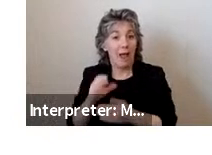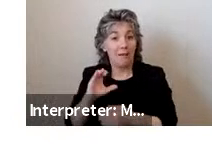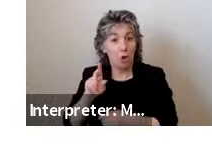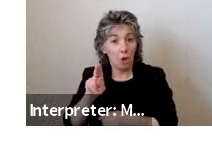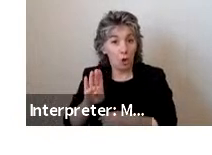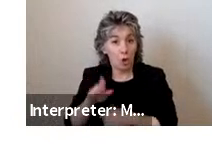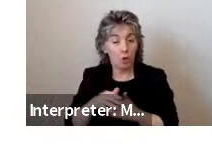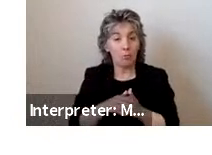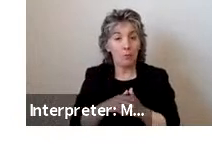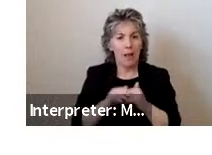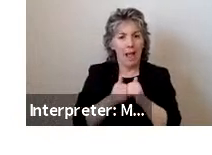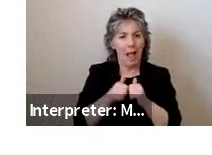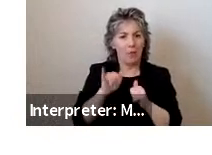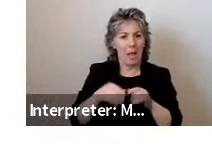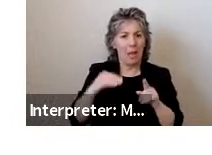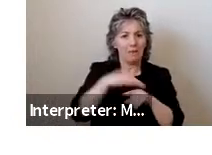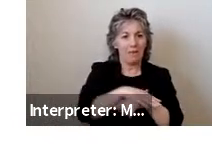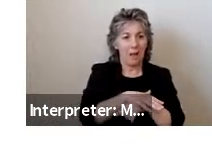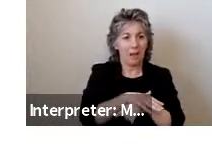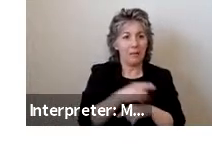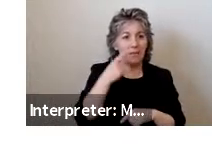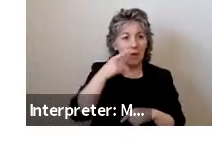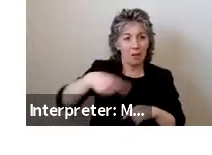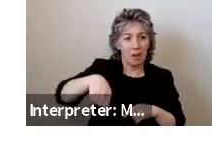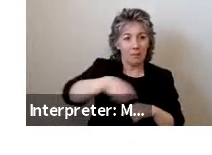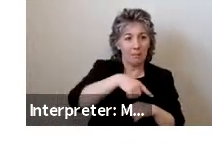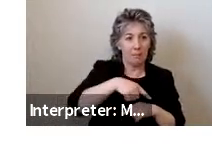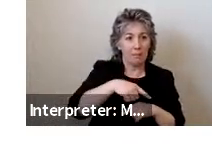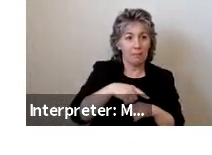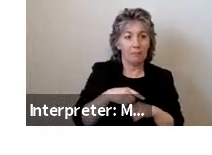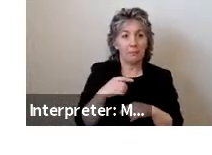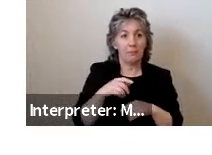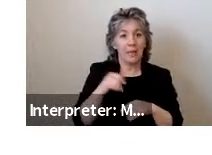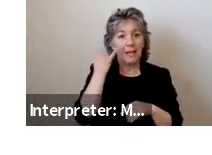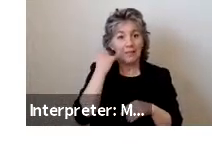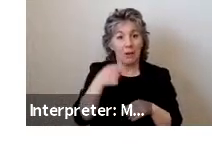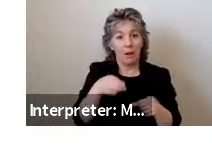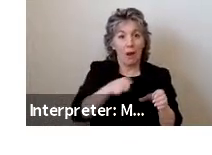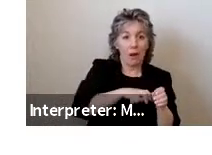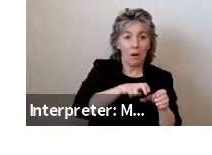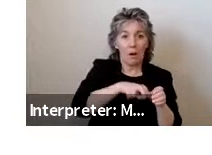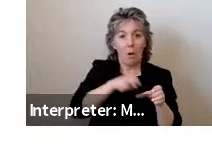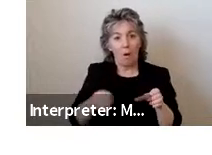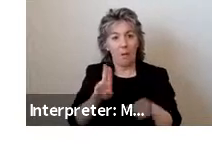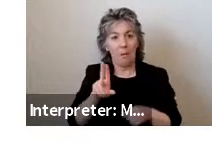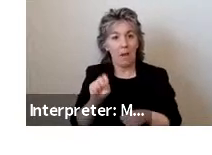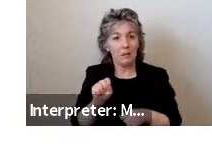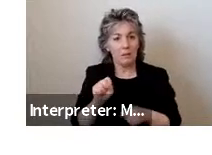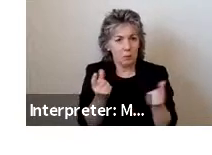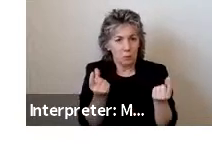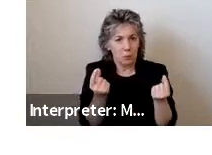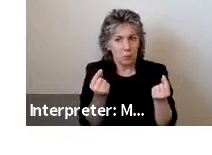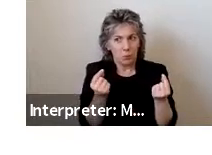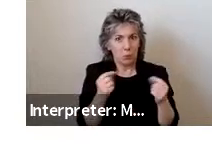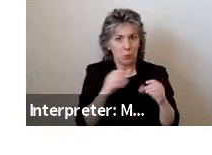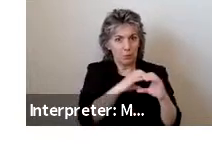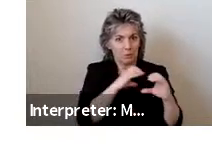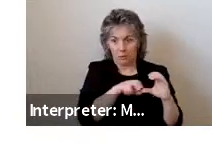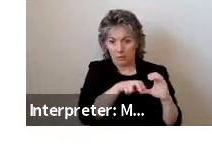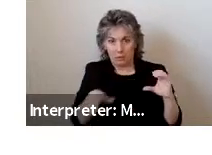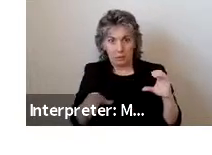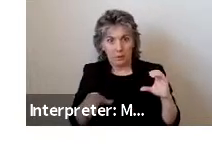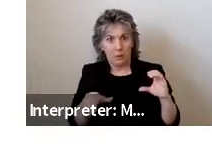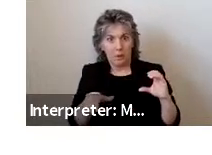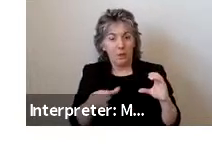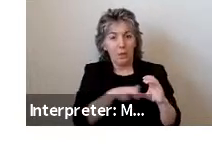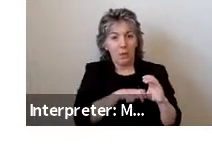the performance of passengers as they enter or exit a bus? Secondly, do the slopes of a multi